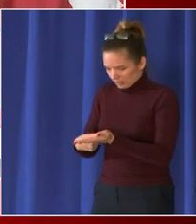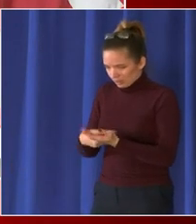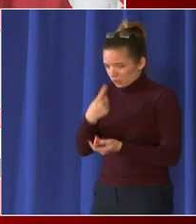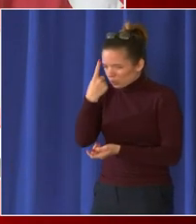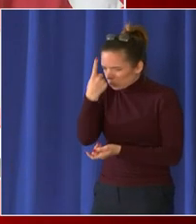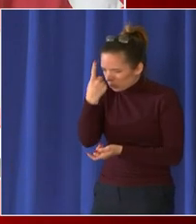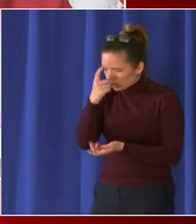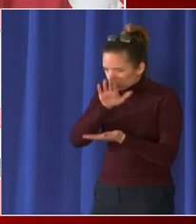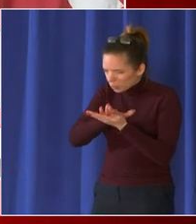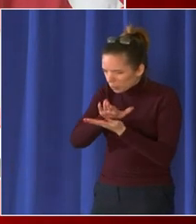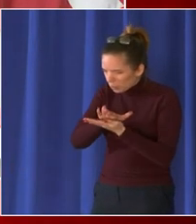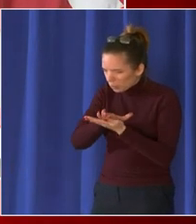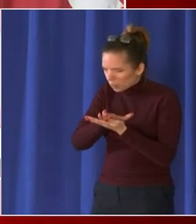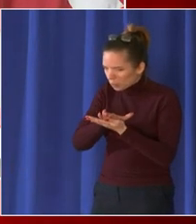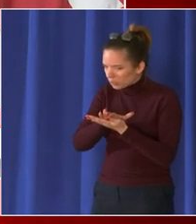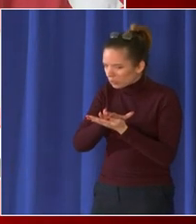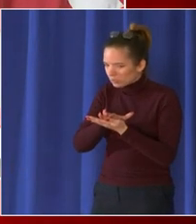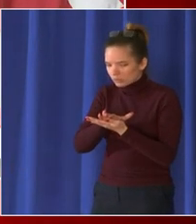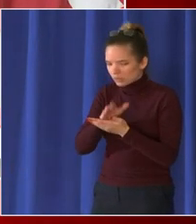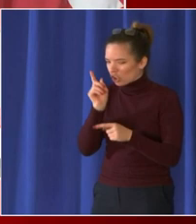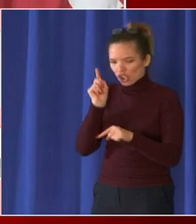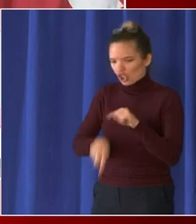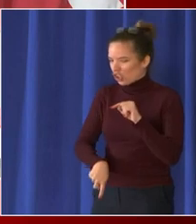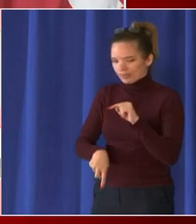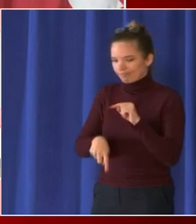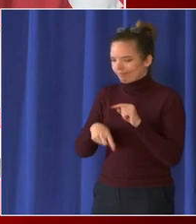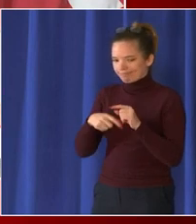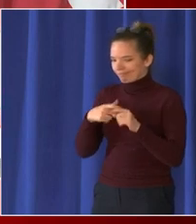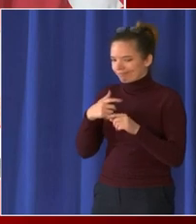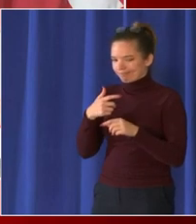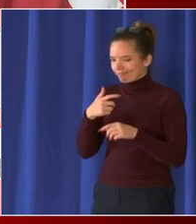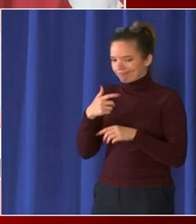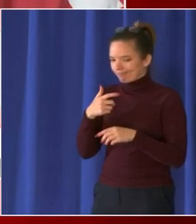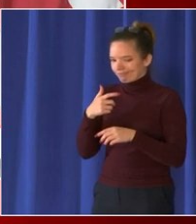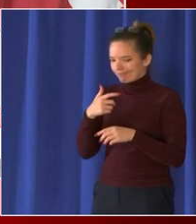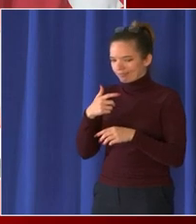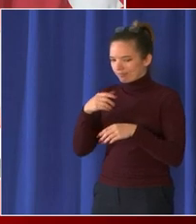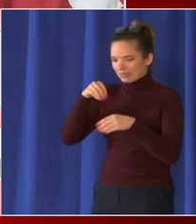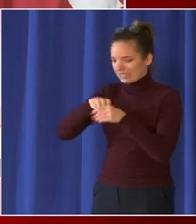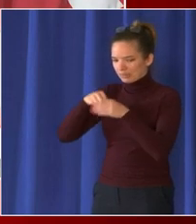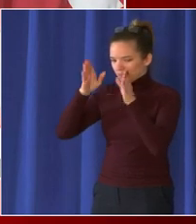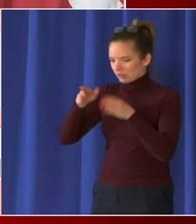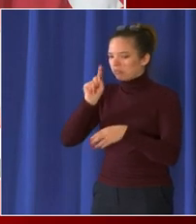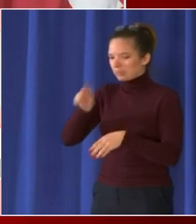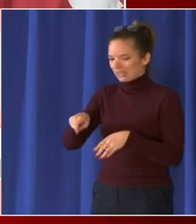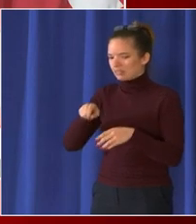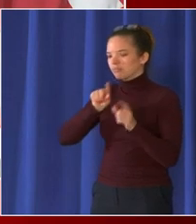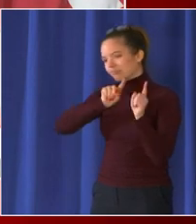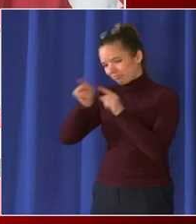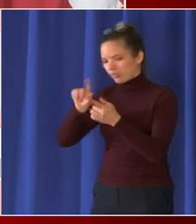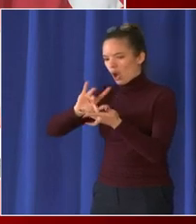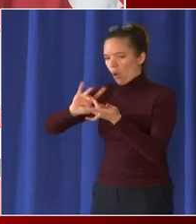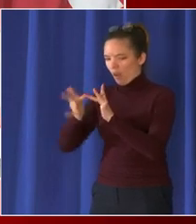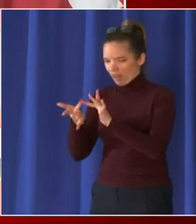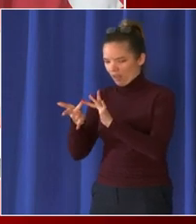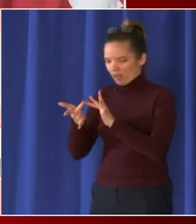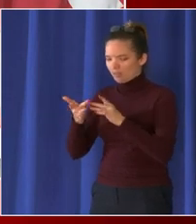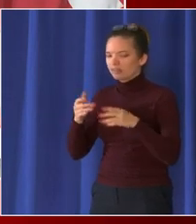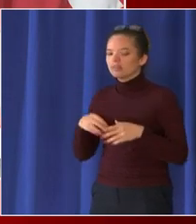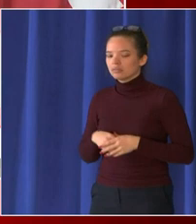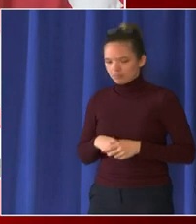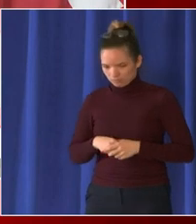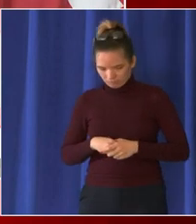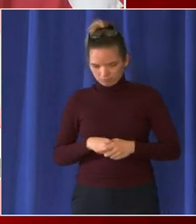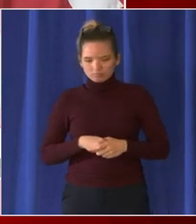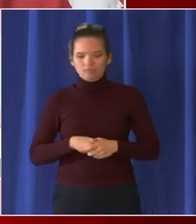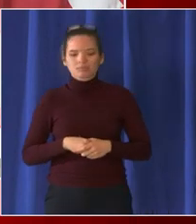couldn't operate because of availability and we've had several classes um and those those parents